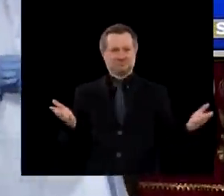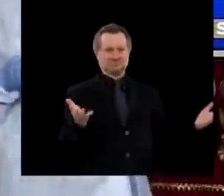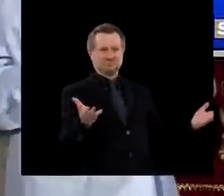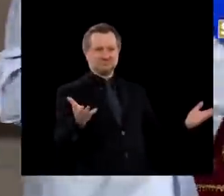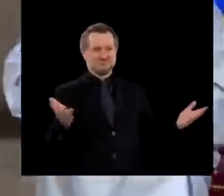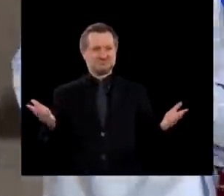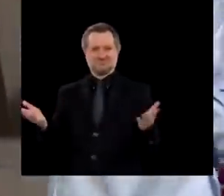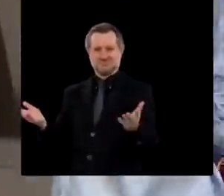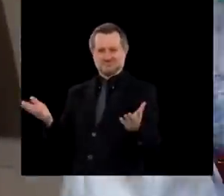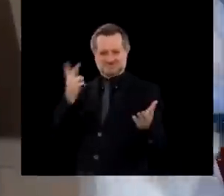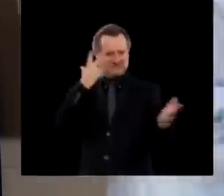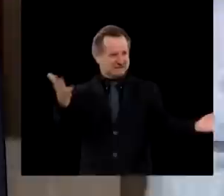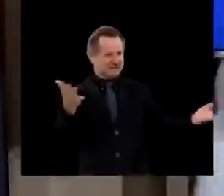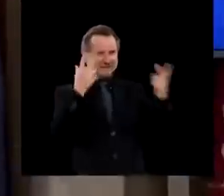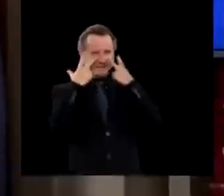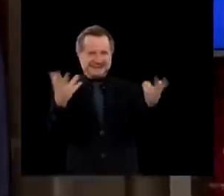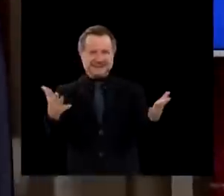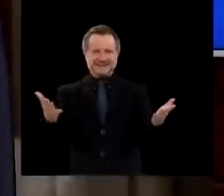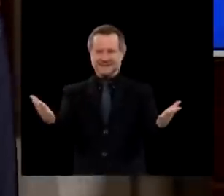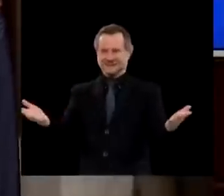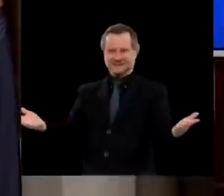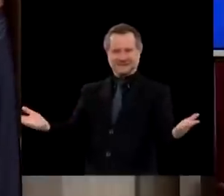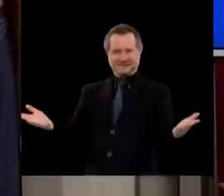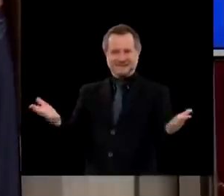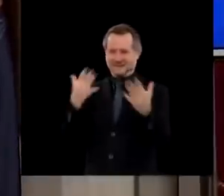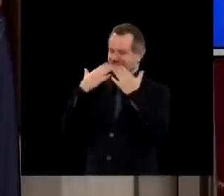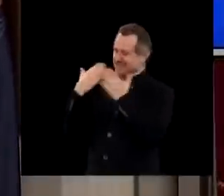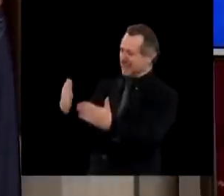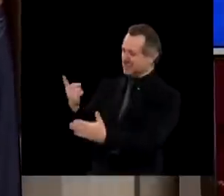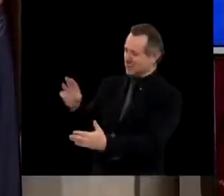Told you. Thank you very much, doctor.